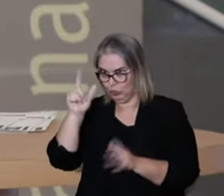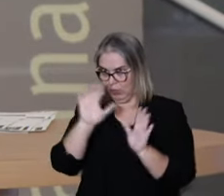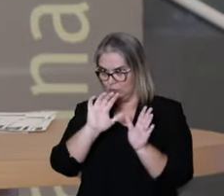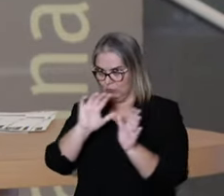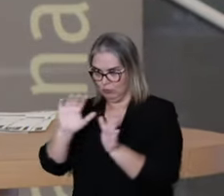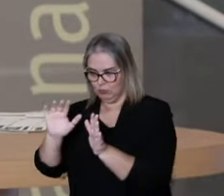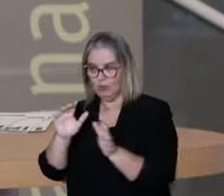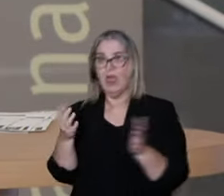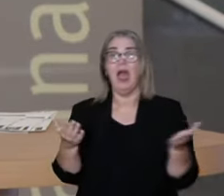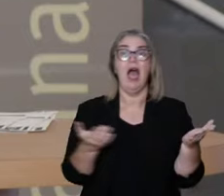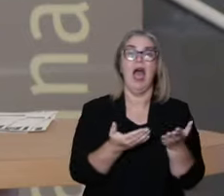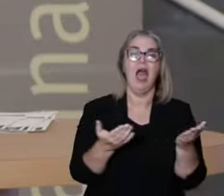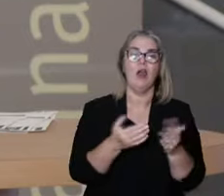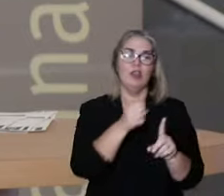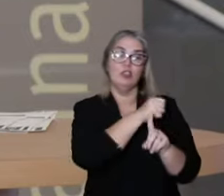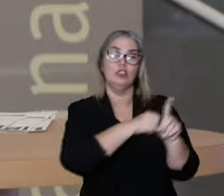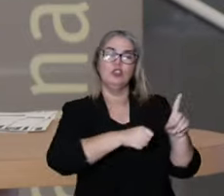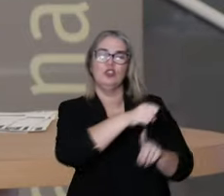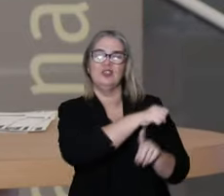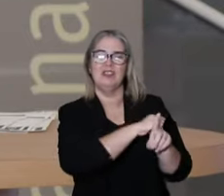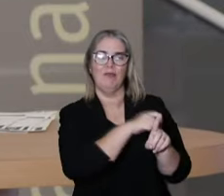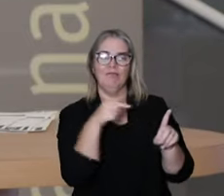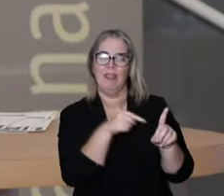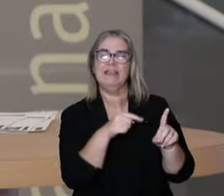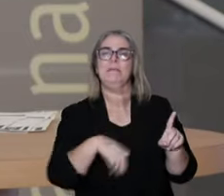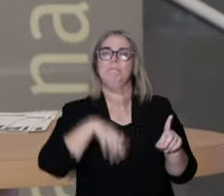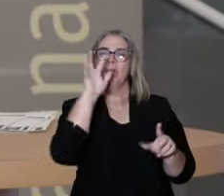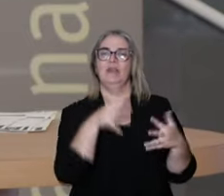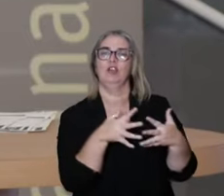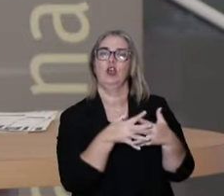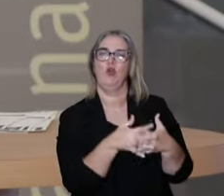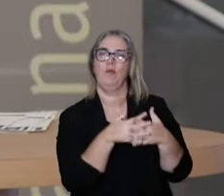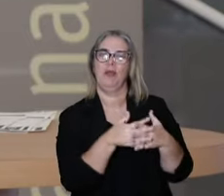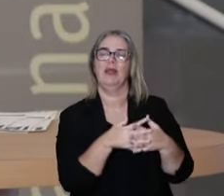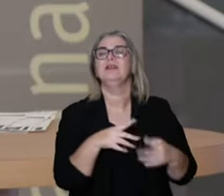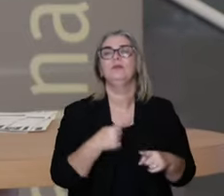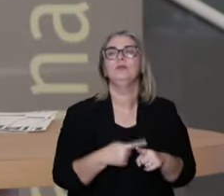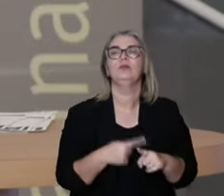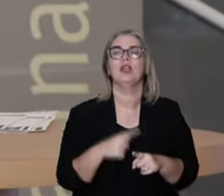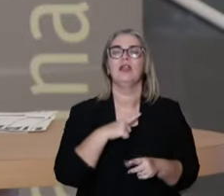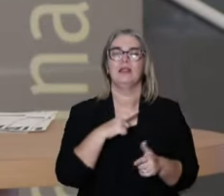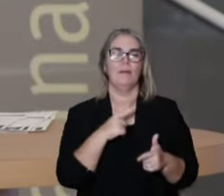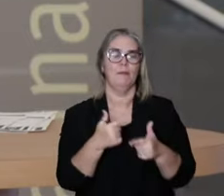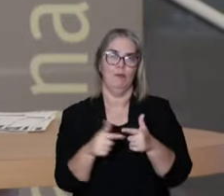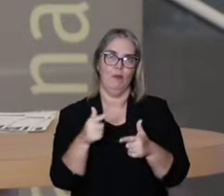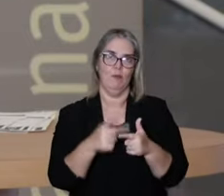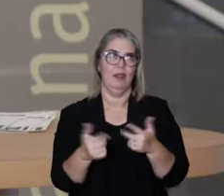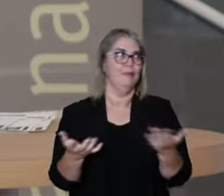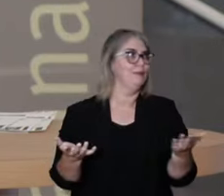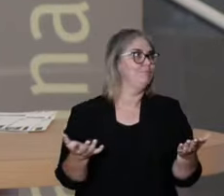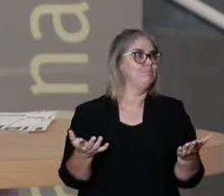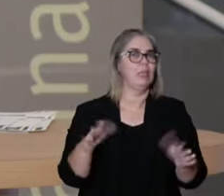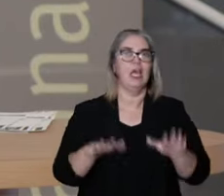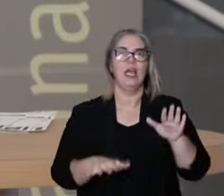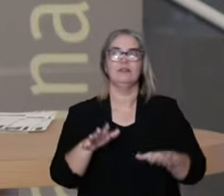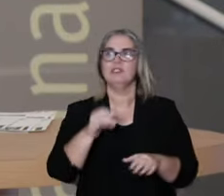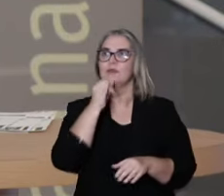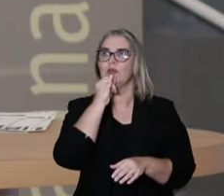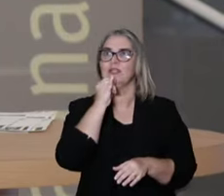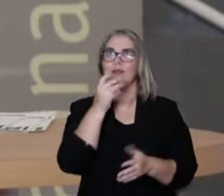but that has a more complicated dimension. That is when we have problems.